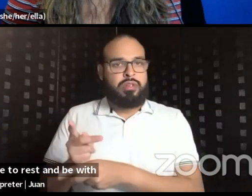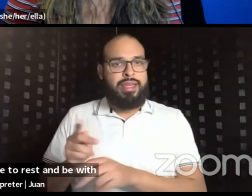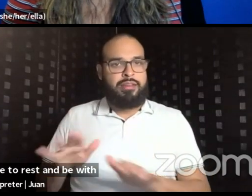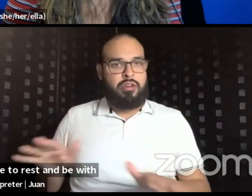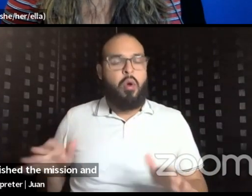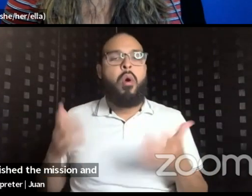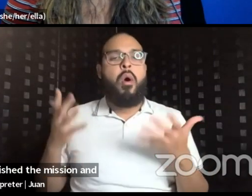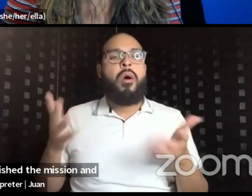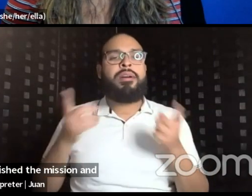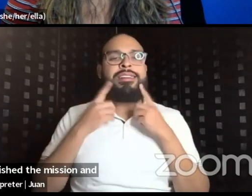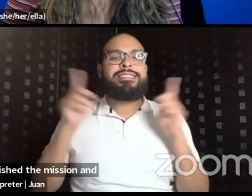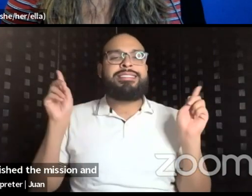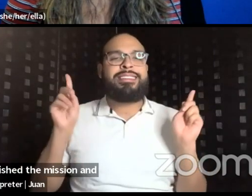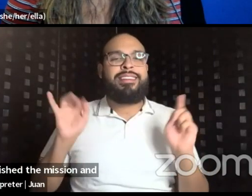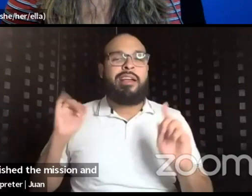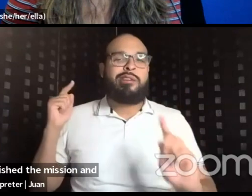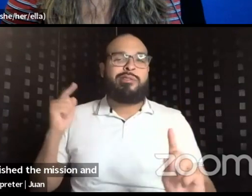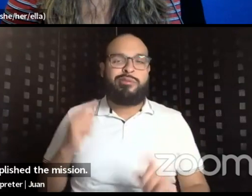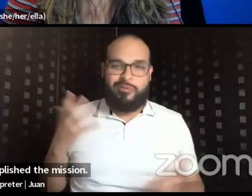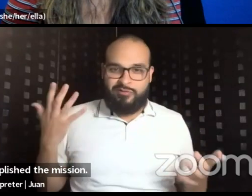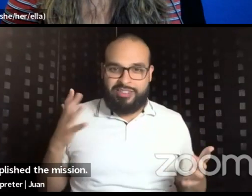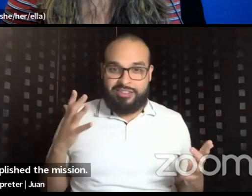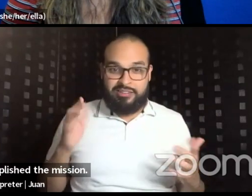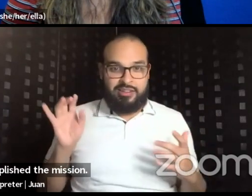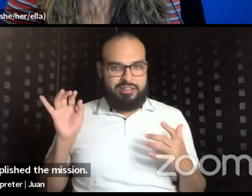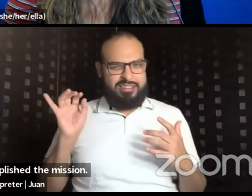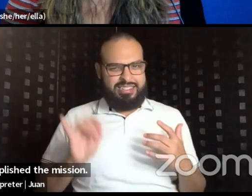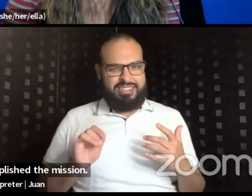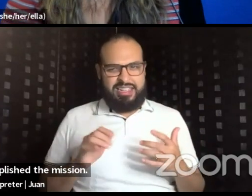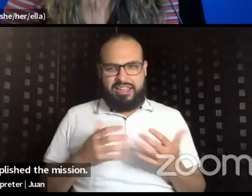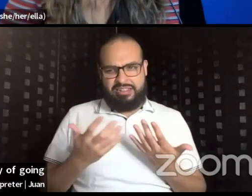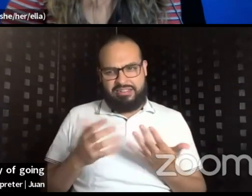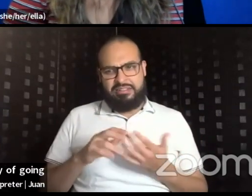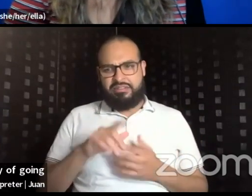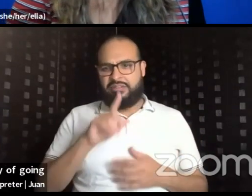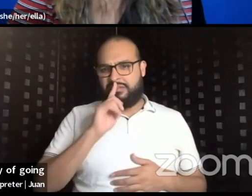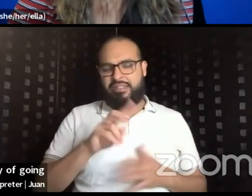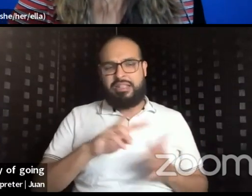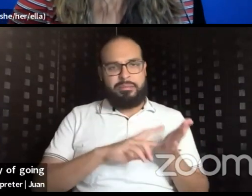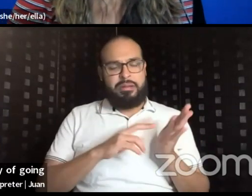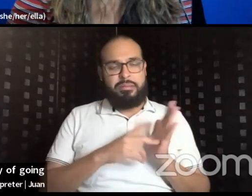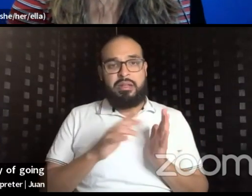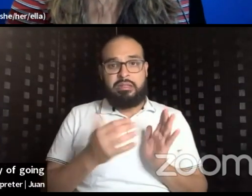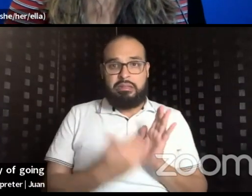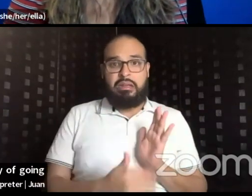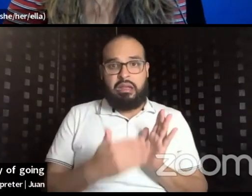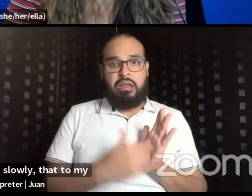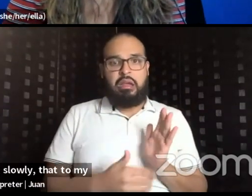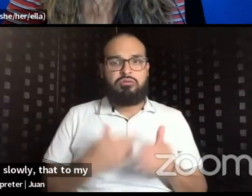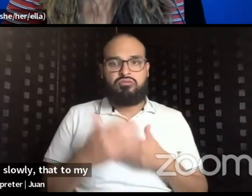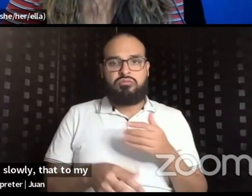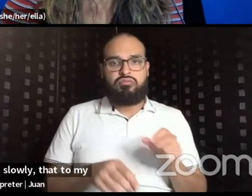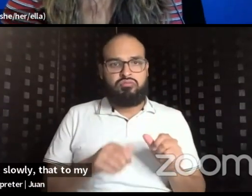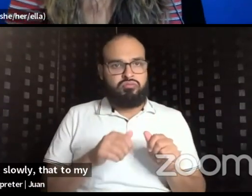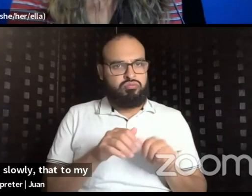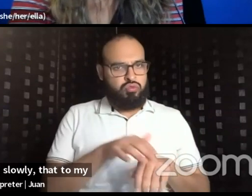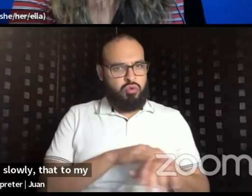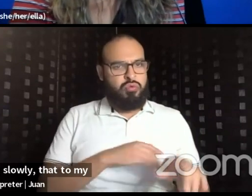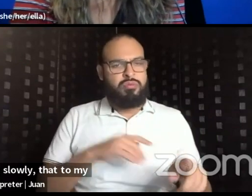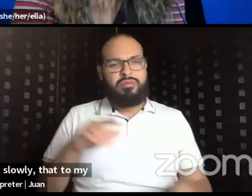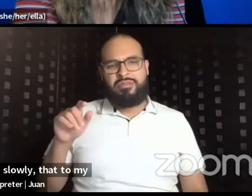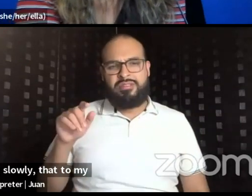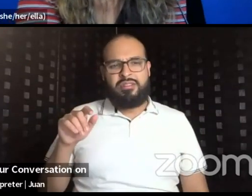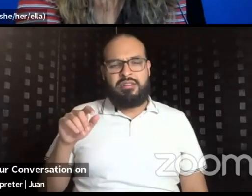And that's like the rapidity of going slowly that Tamania, oh, Johanna introduced in our